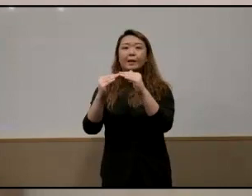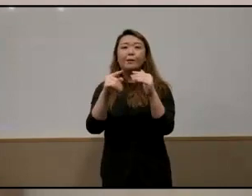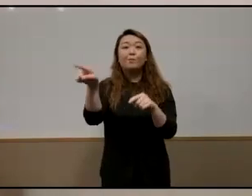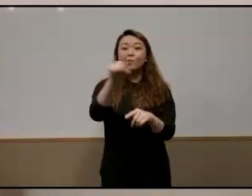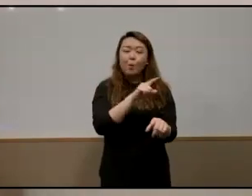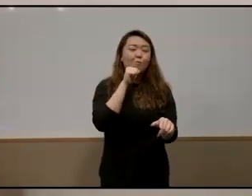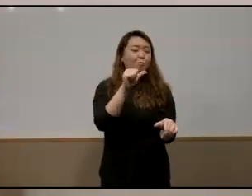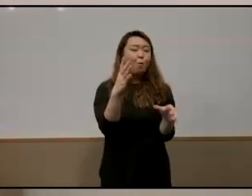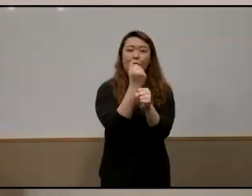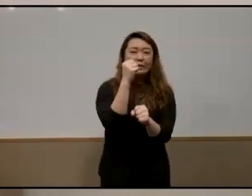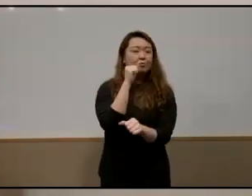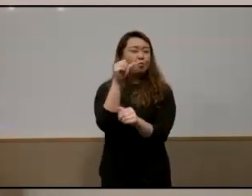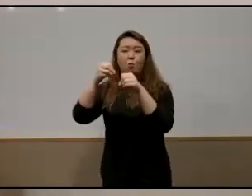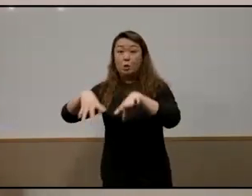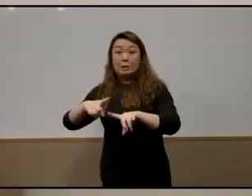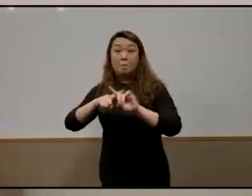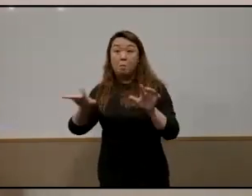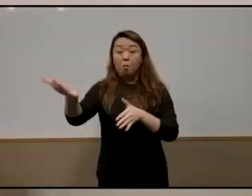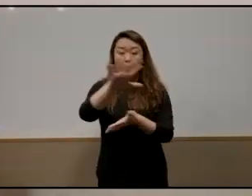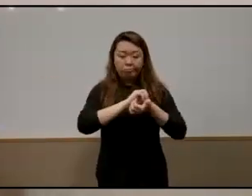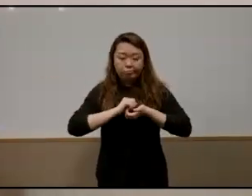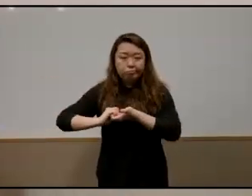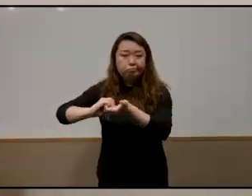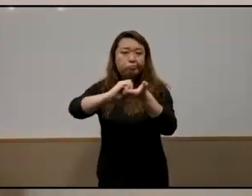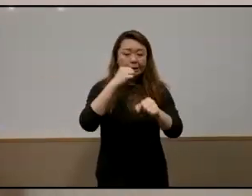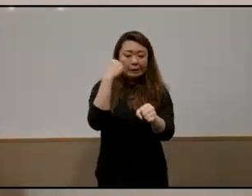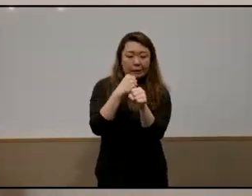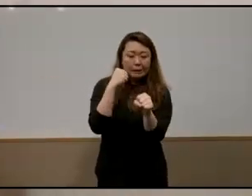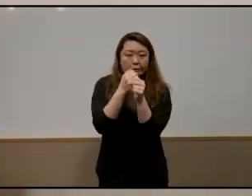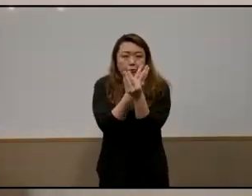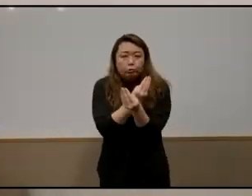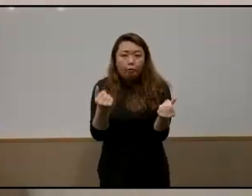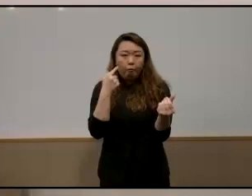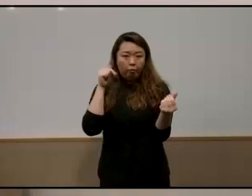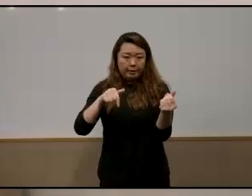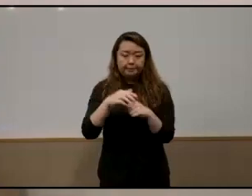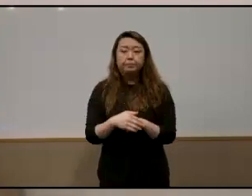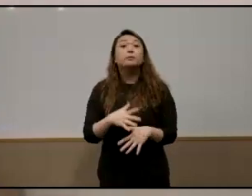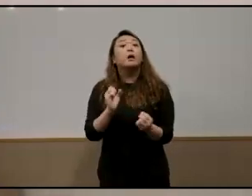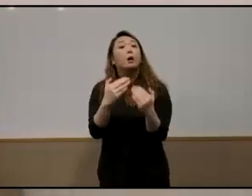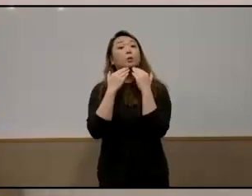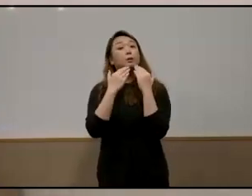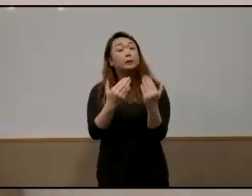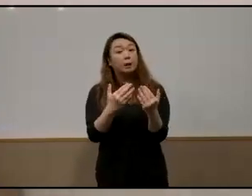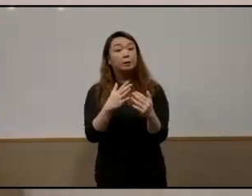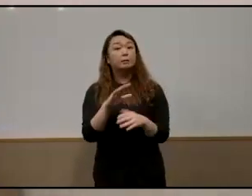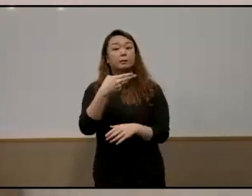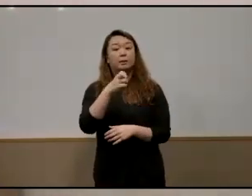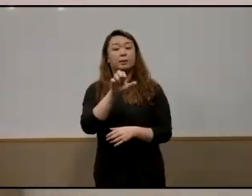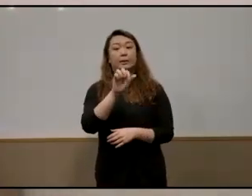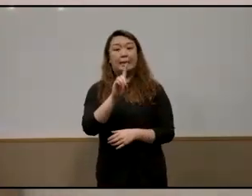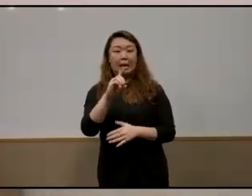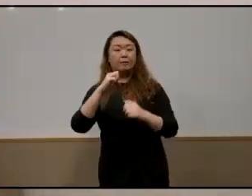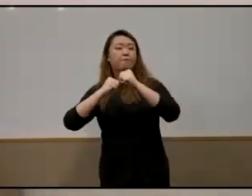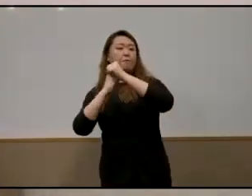but we are here together to work for solution for the entire community so i want to thank um the head foundation once